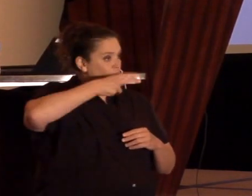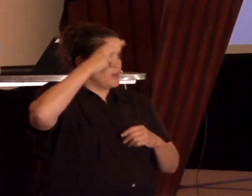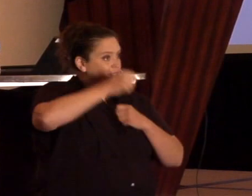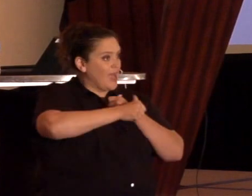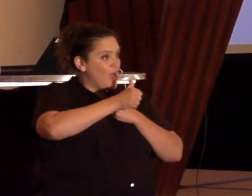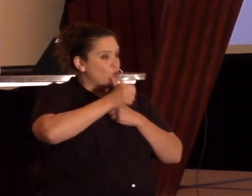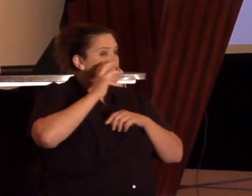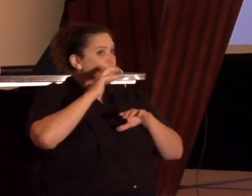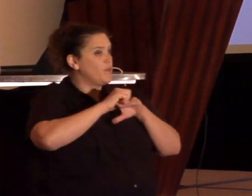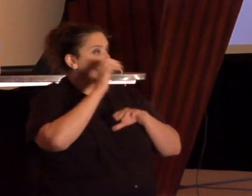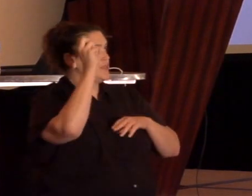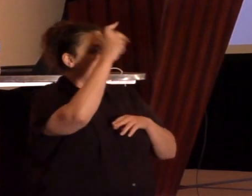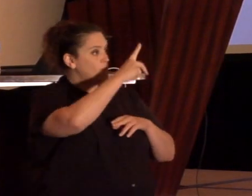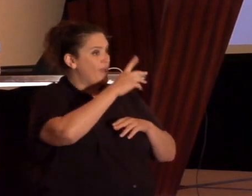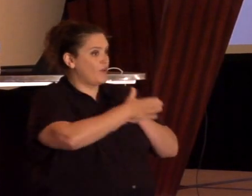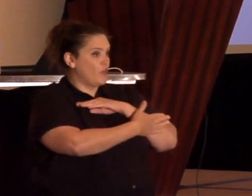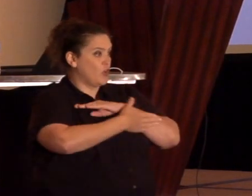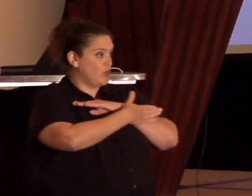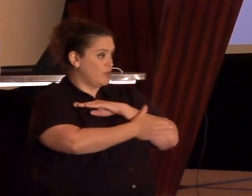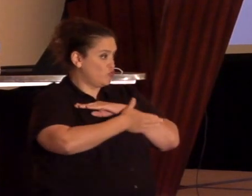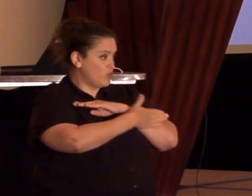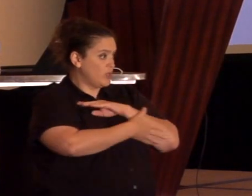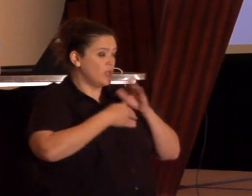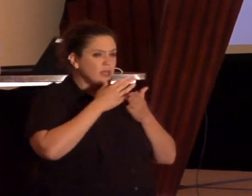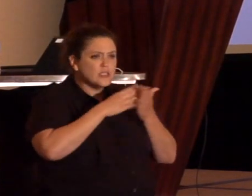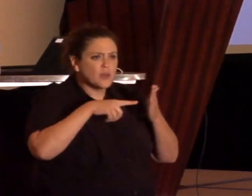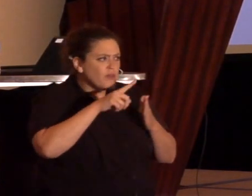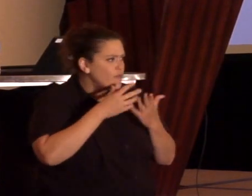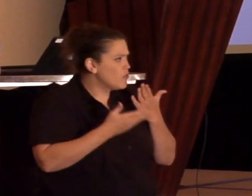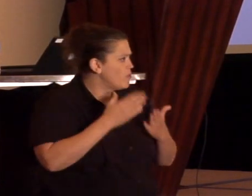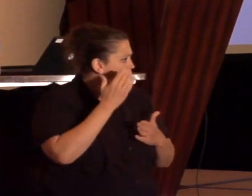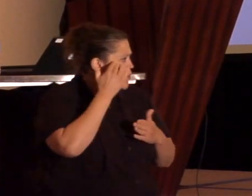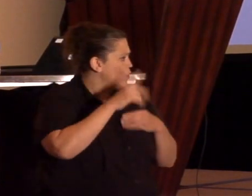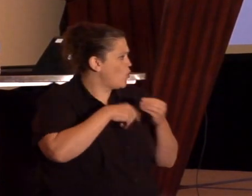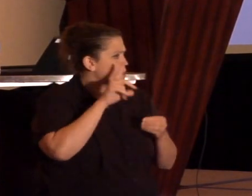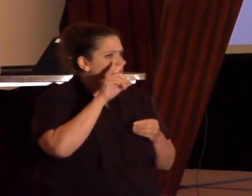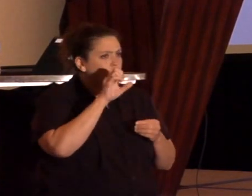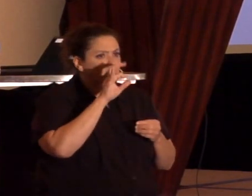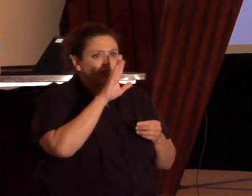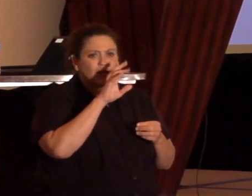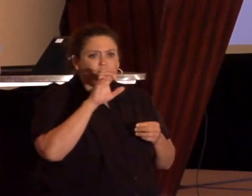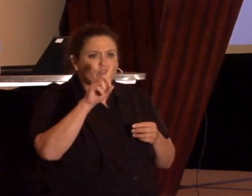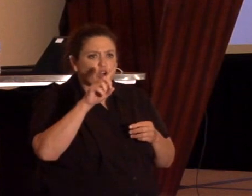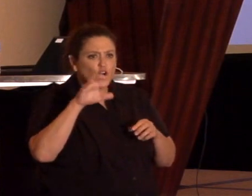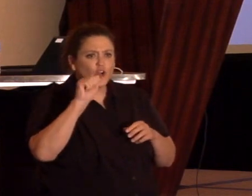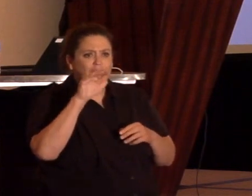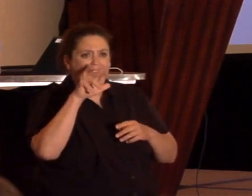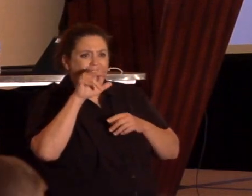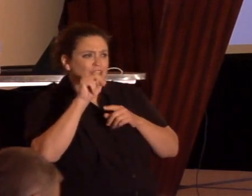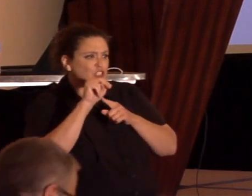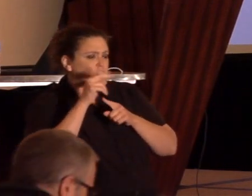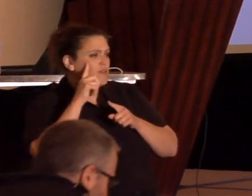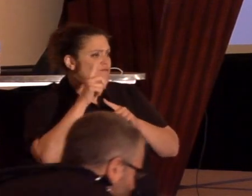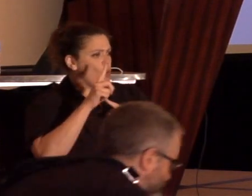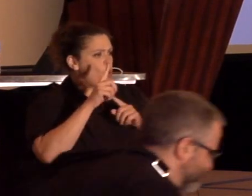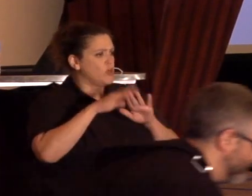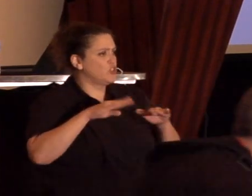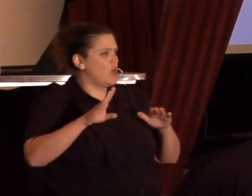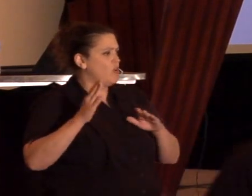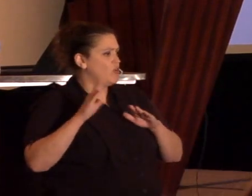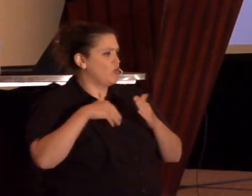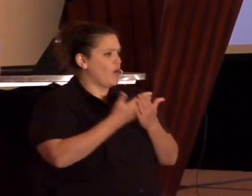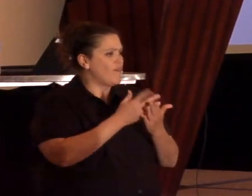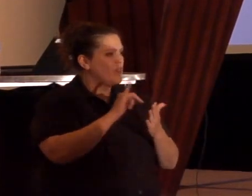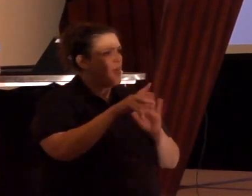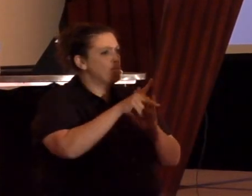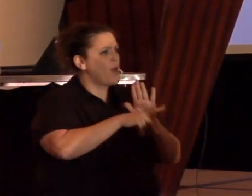deportation. Some of you may be familiar with the Deferred Action for Childhood Arrivals policy that was implemented by the Obama